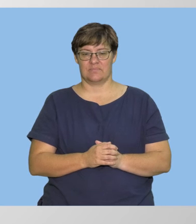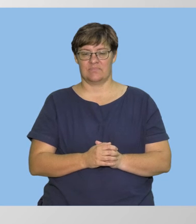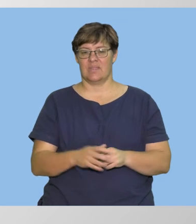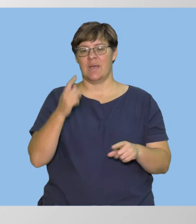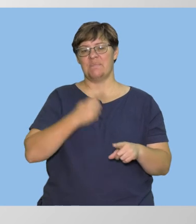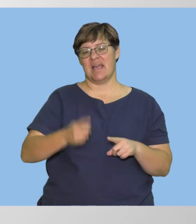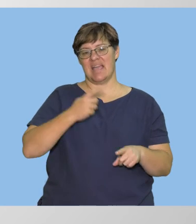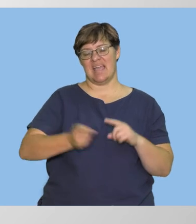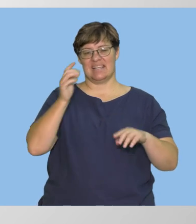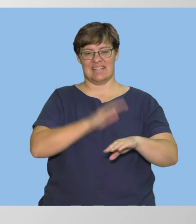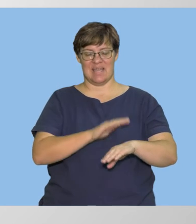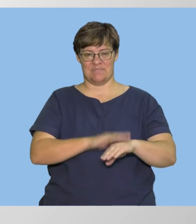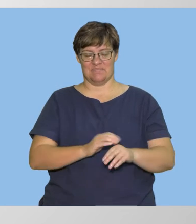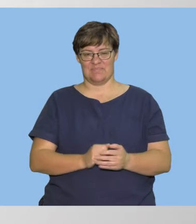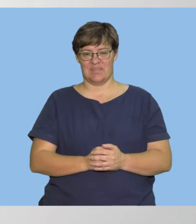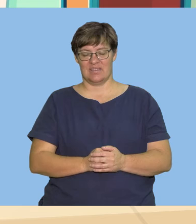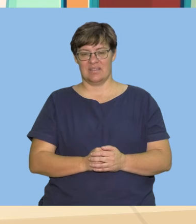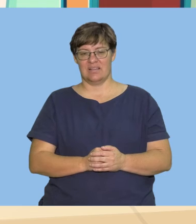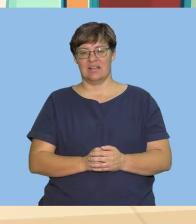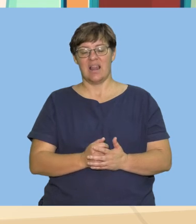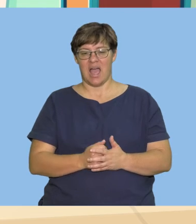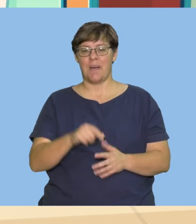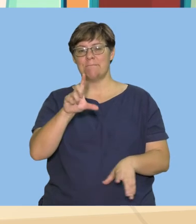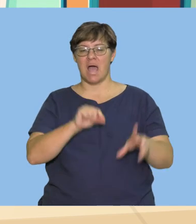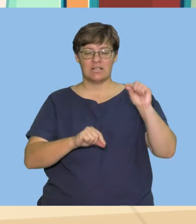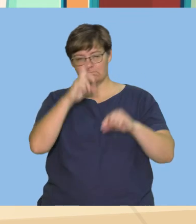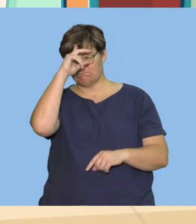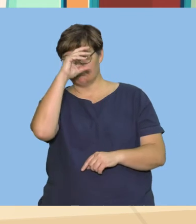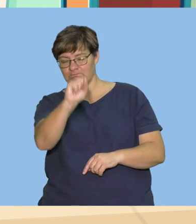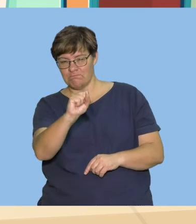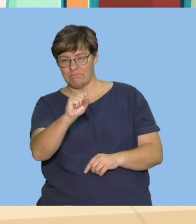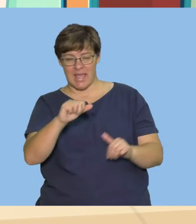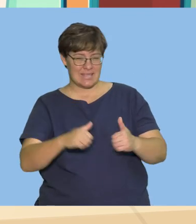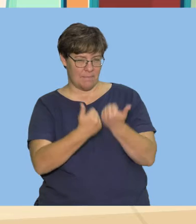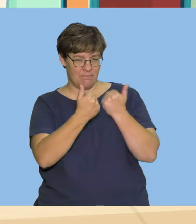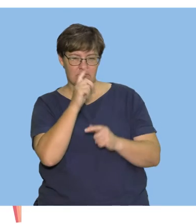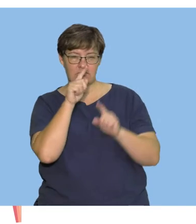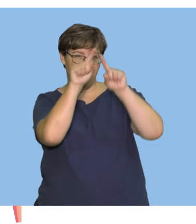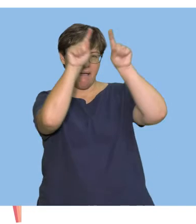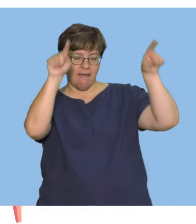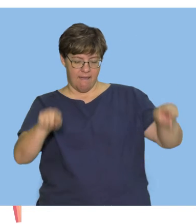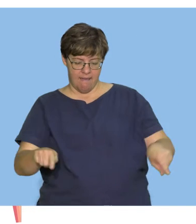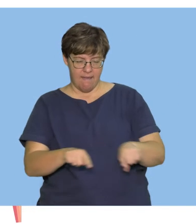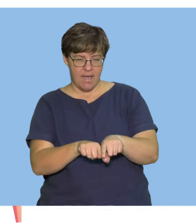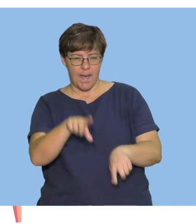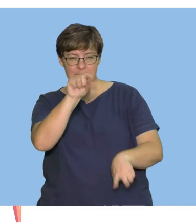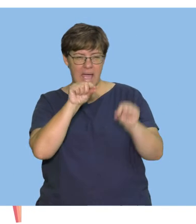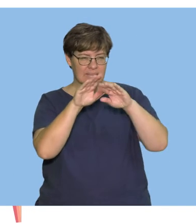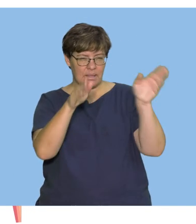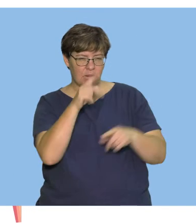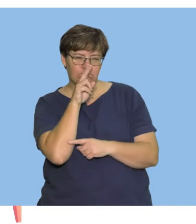Playtime. Let's play the party memory game. Look carefully at the things on the party table in the picture.